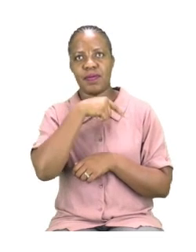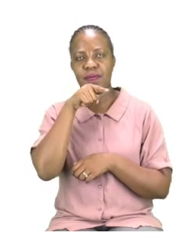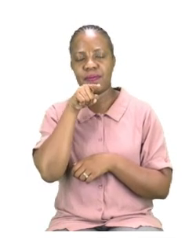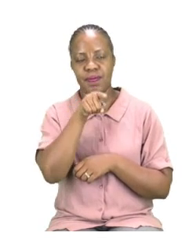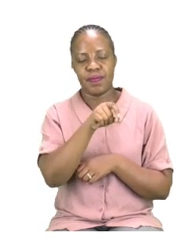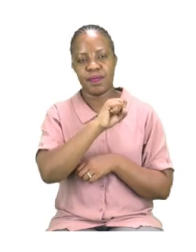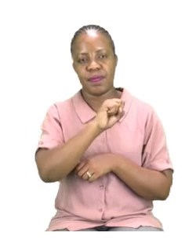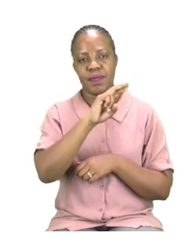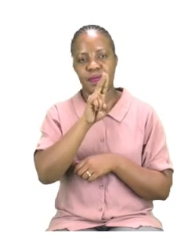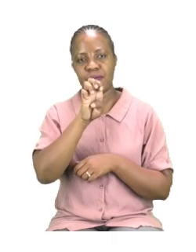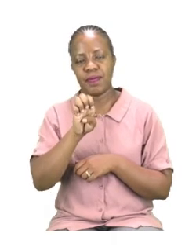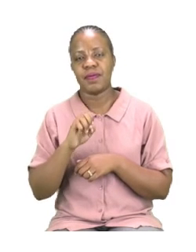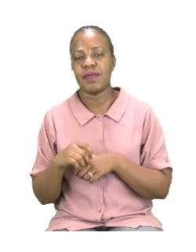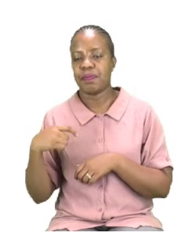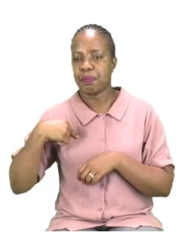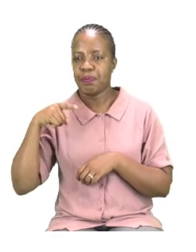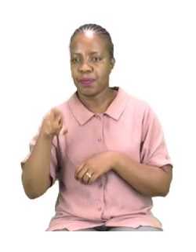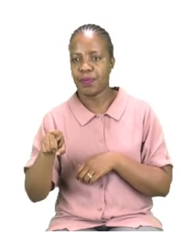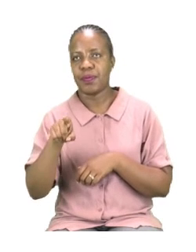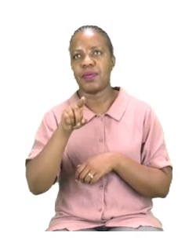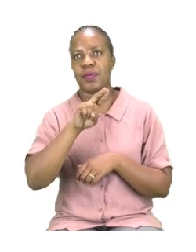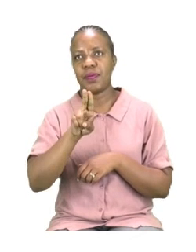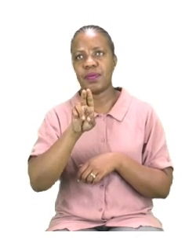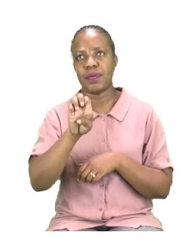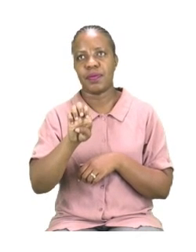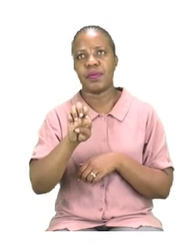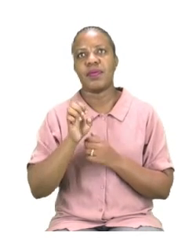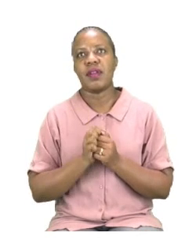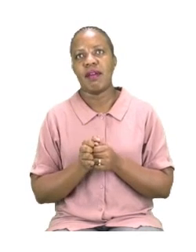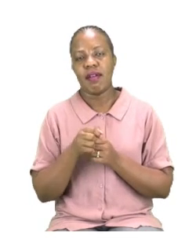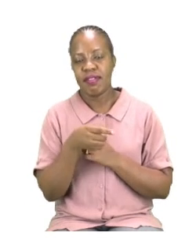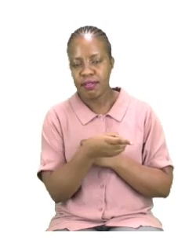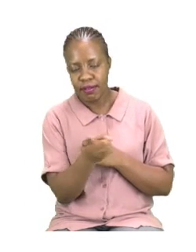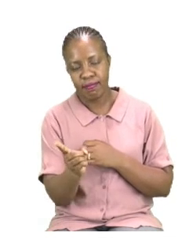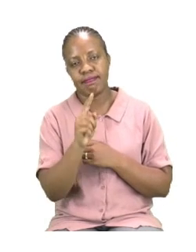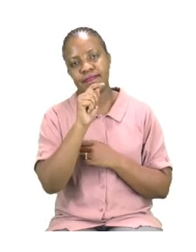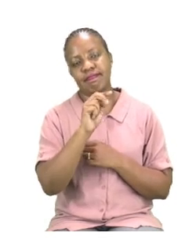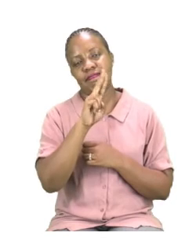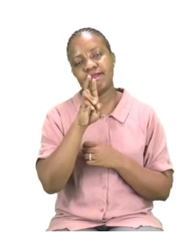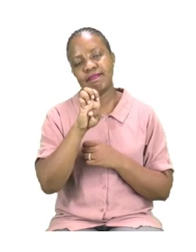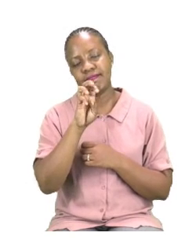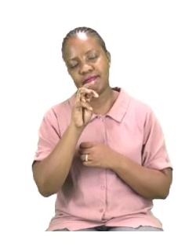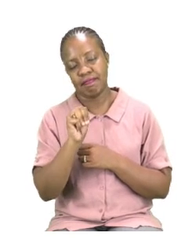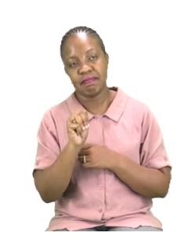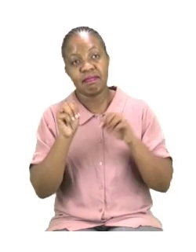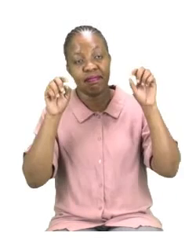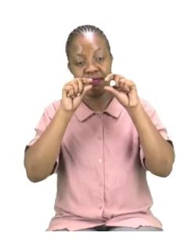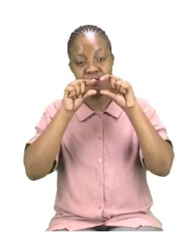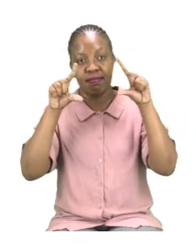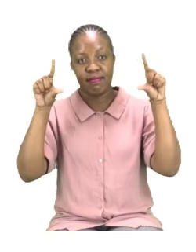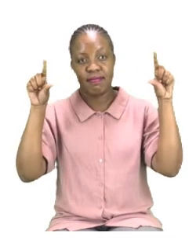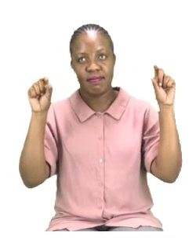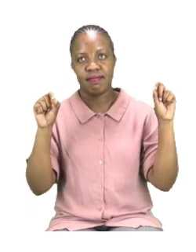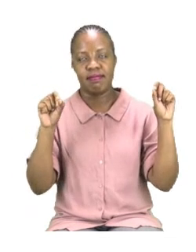he, and them. So, these are the pronouns that we are going to use to